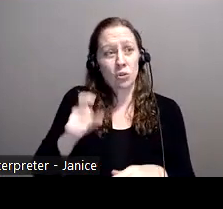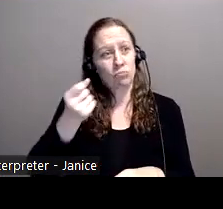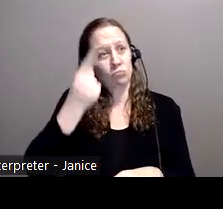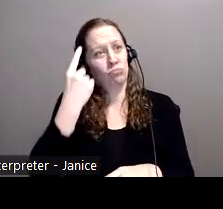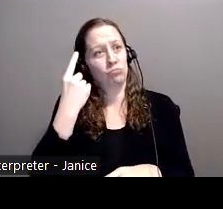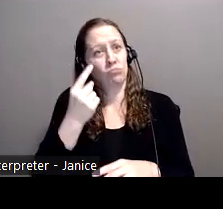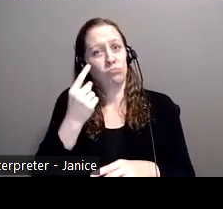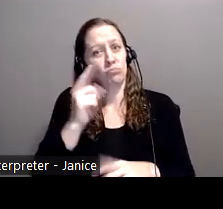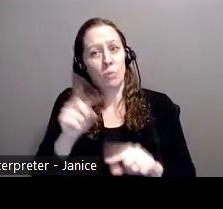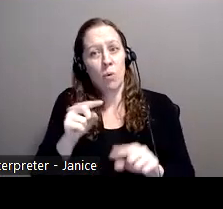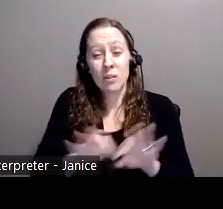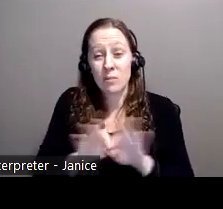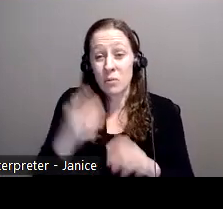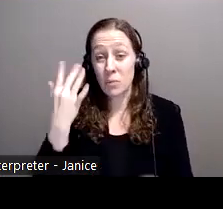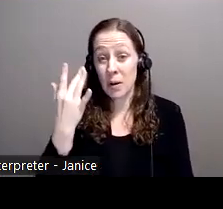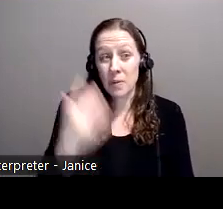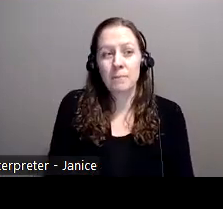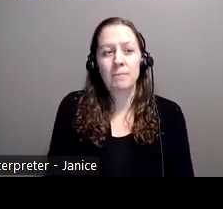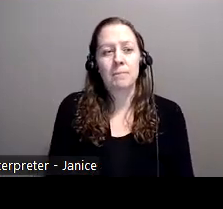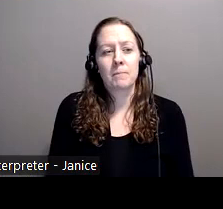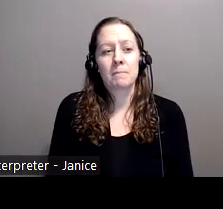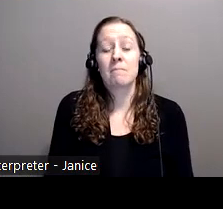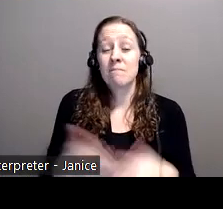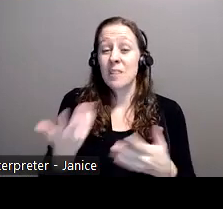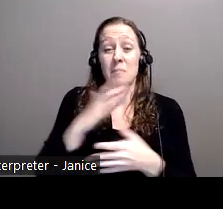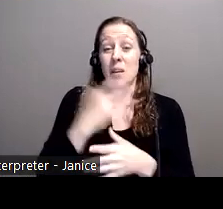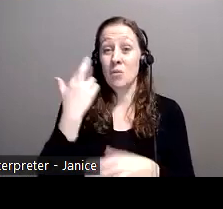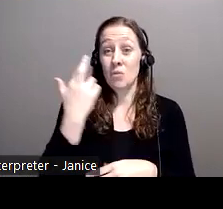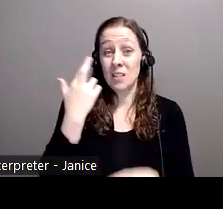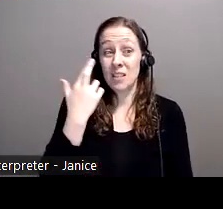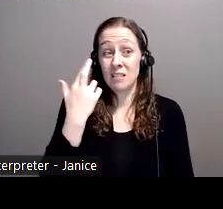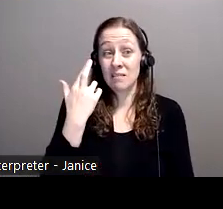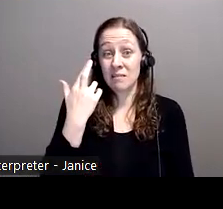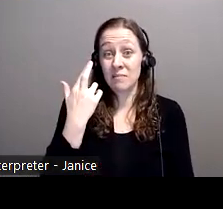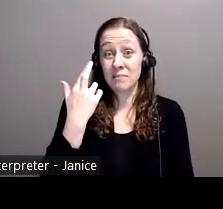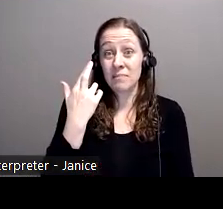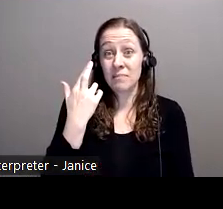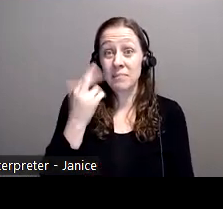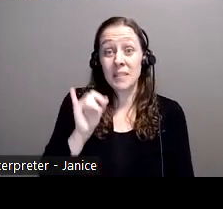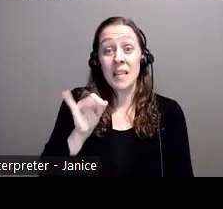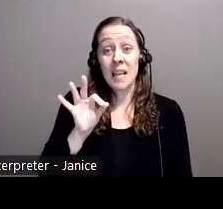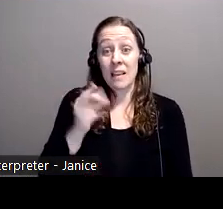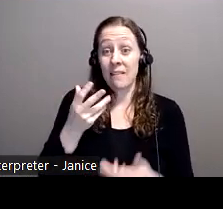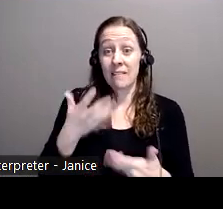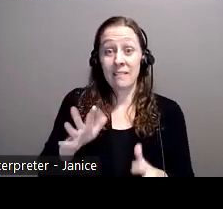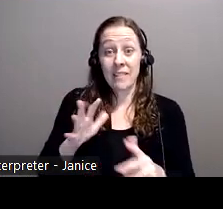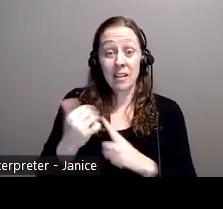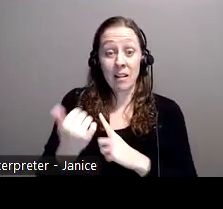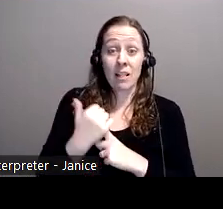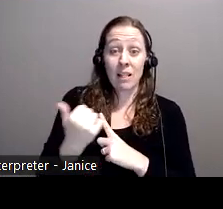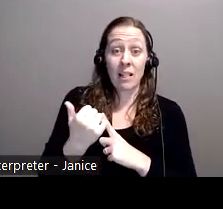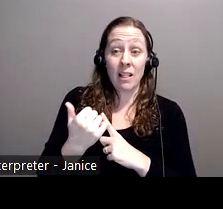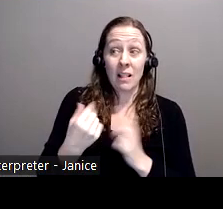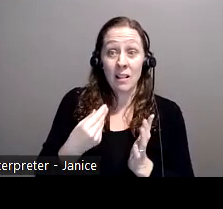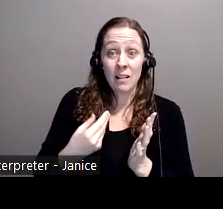Now, the main reason is, first of all, if you have been a victim, very important to